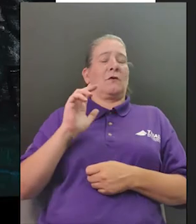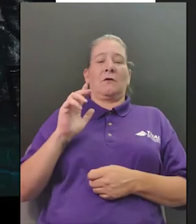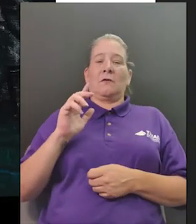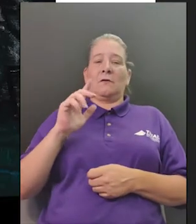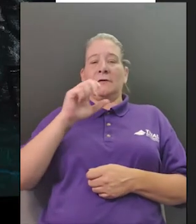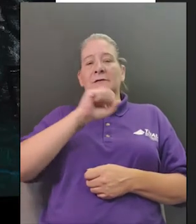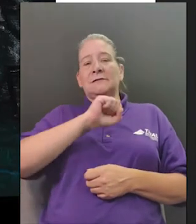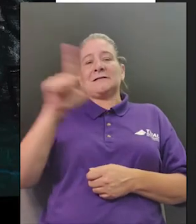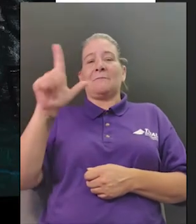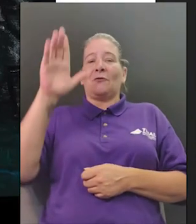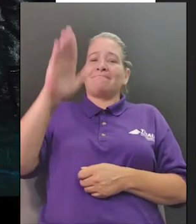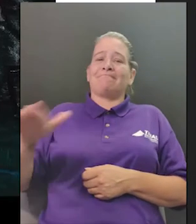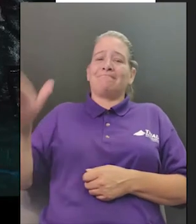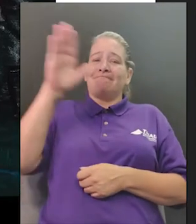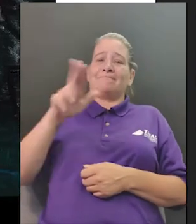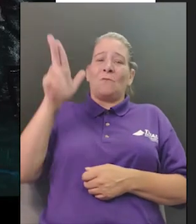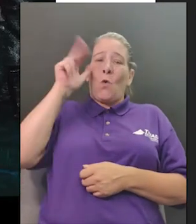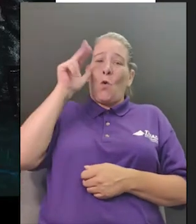we did it